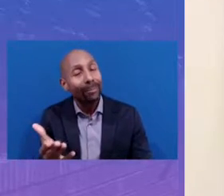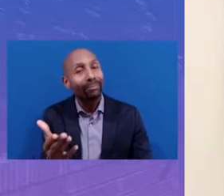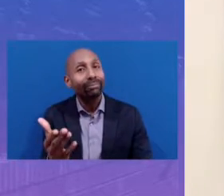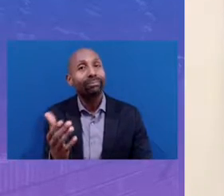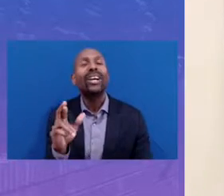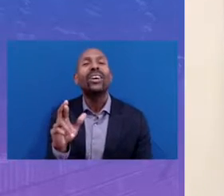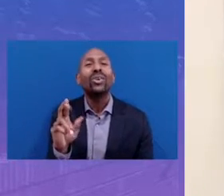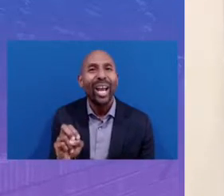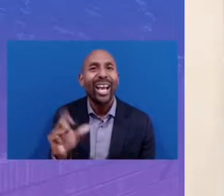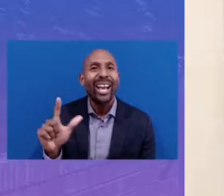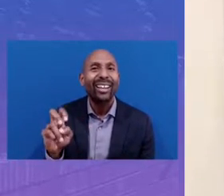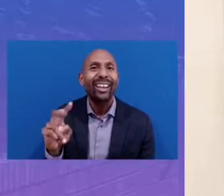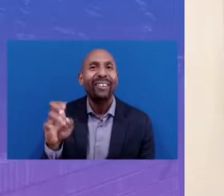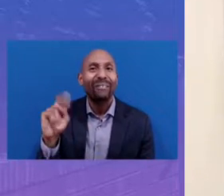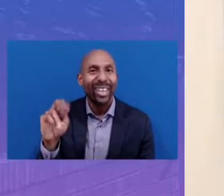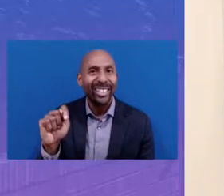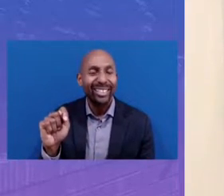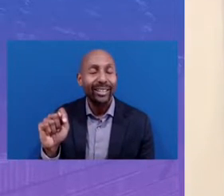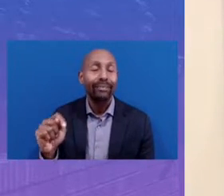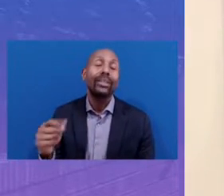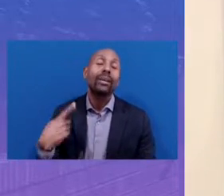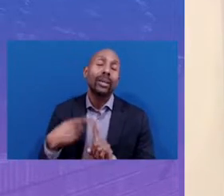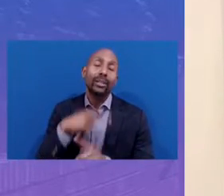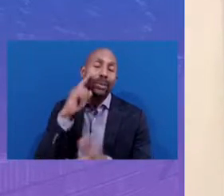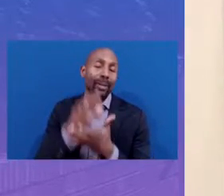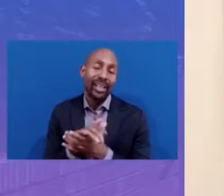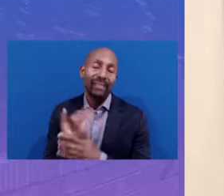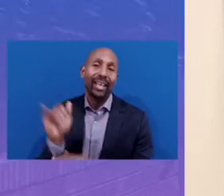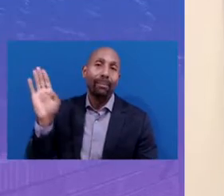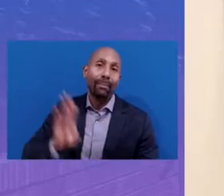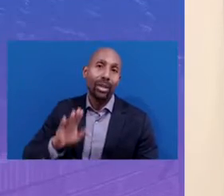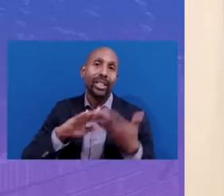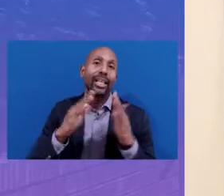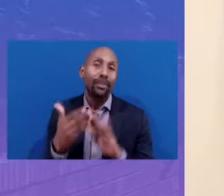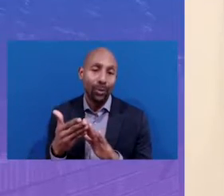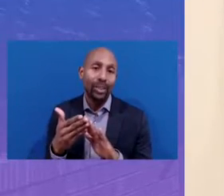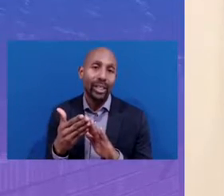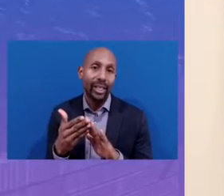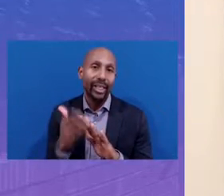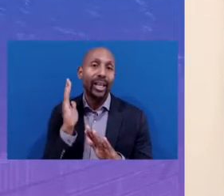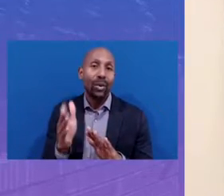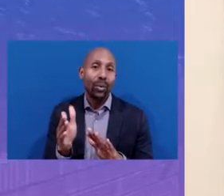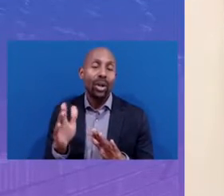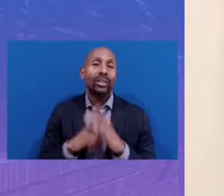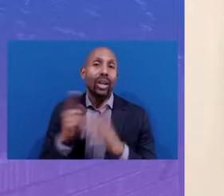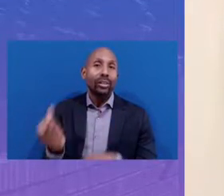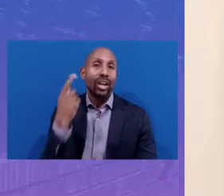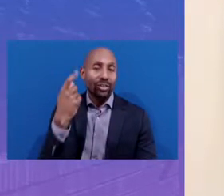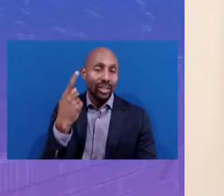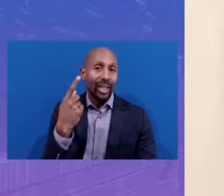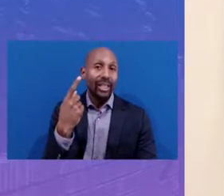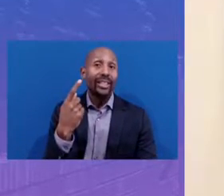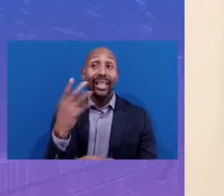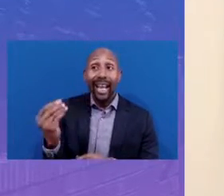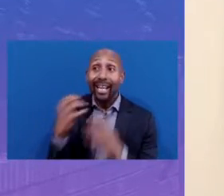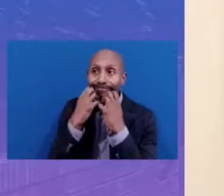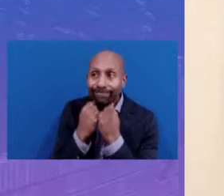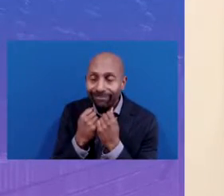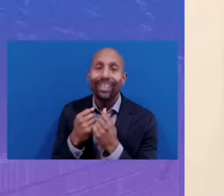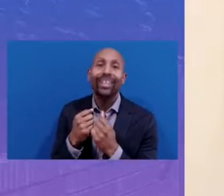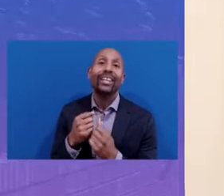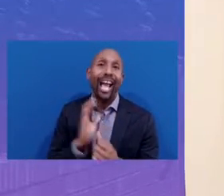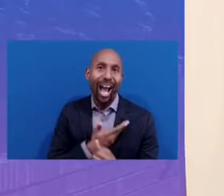And we also believe that the Boston community will begin to understand and value who our students